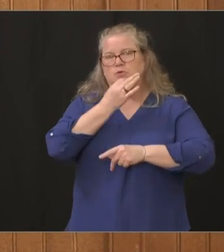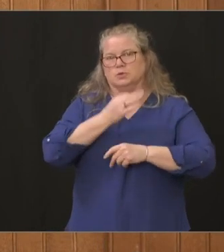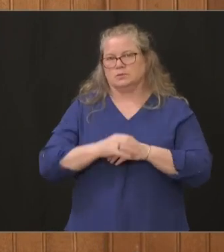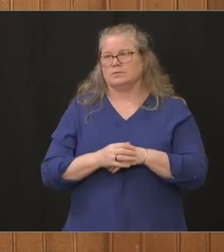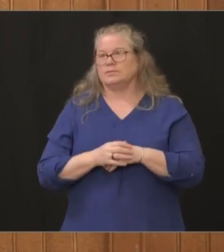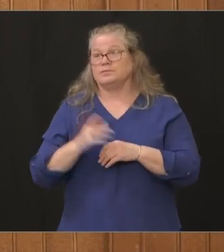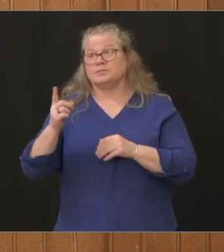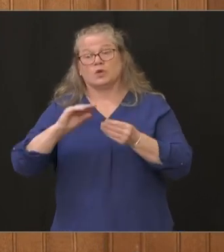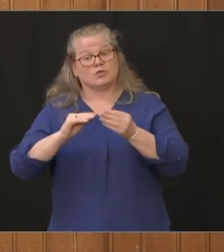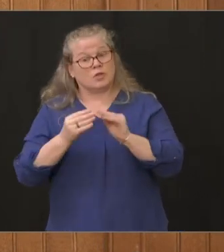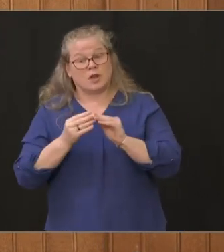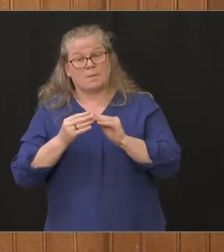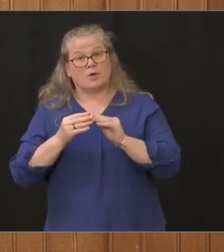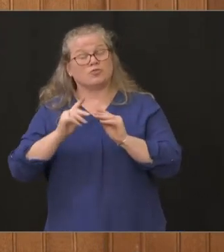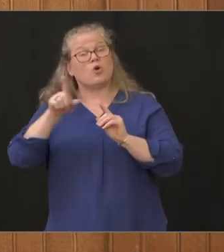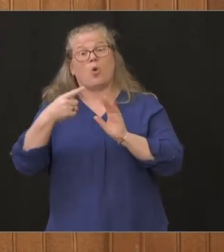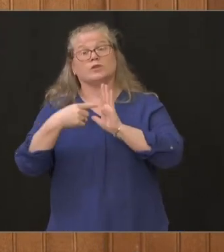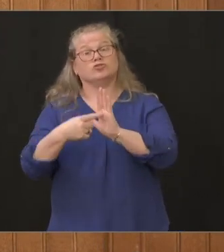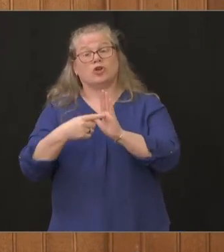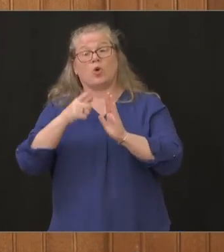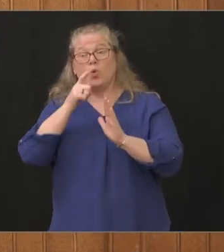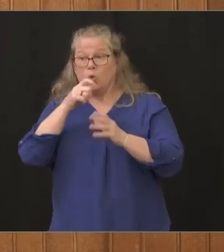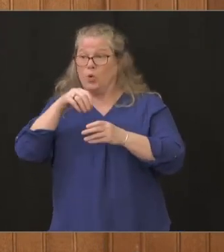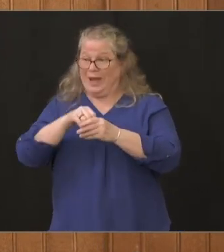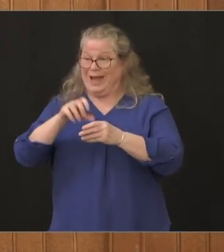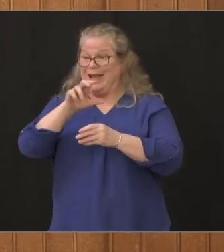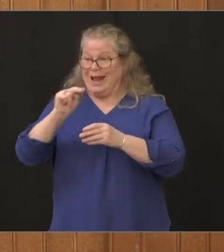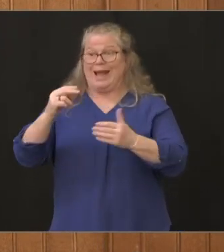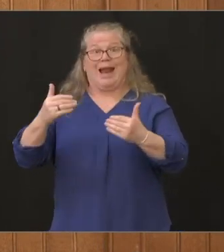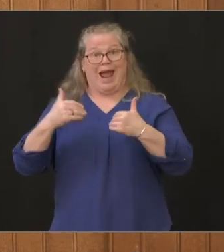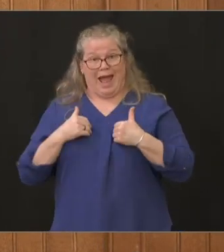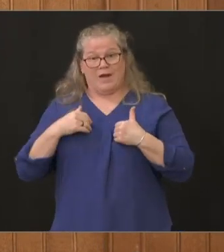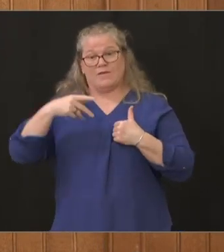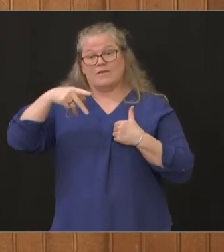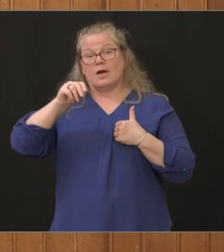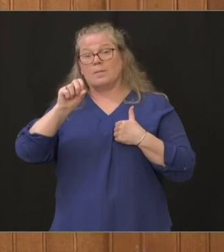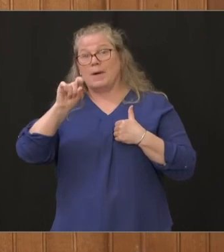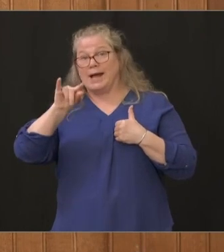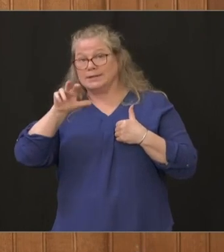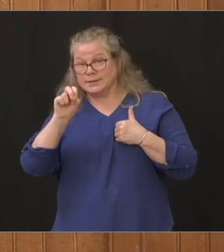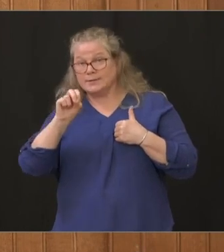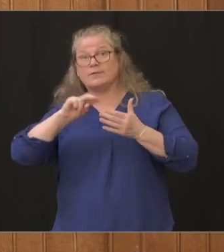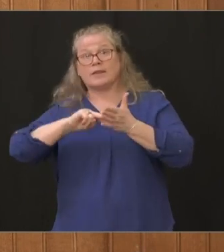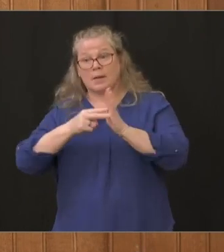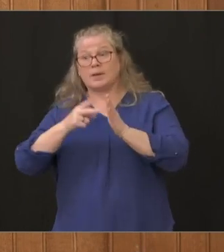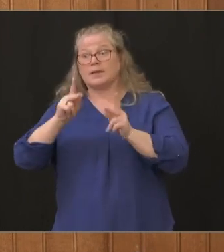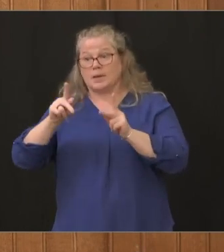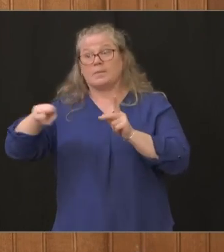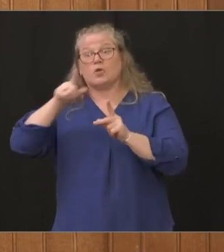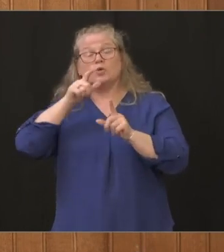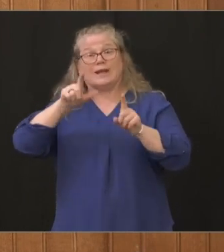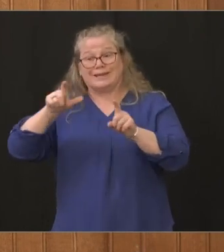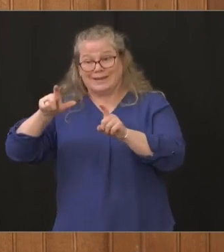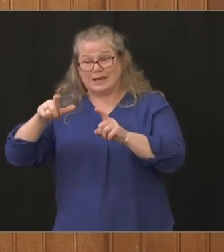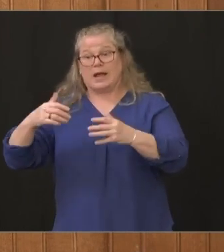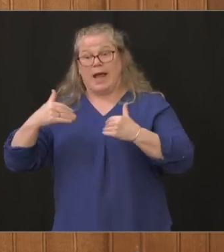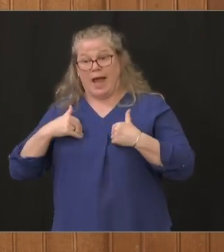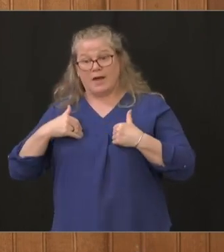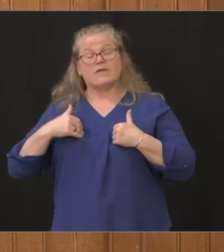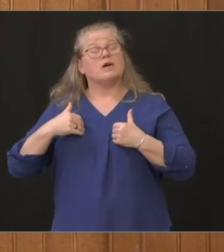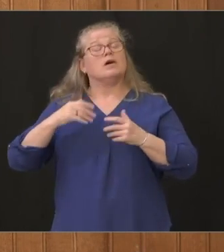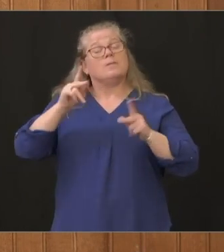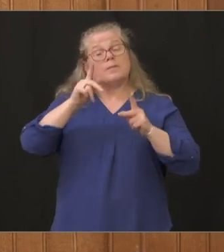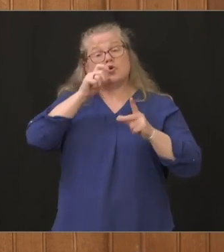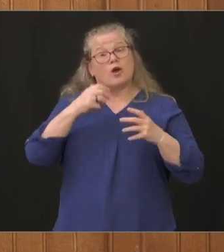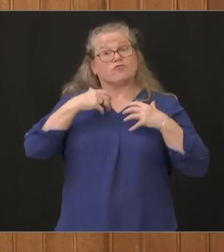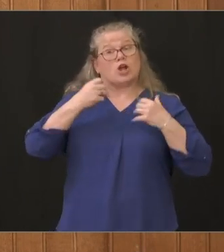many people are positive in connecticut that's how many people have been positive in connecticut and it does not include anybody who has recovered correct